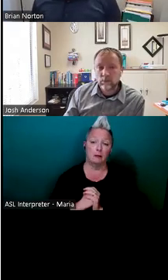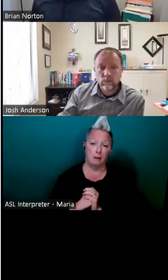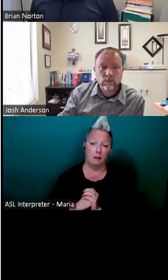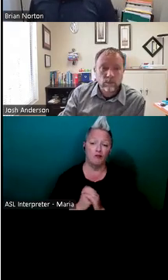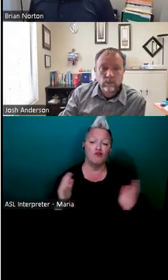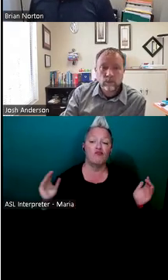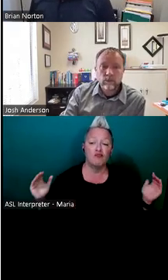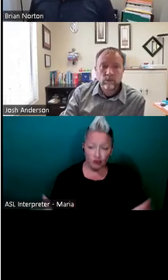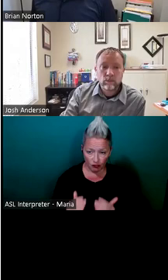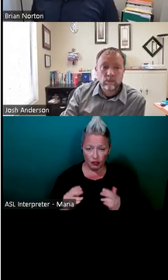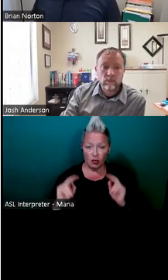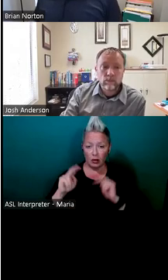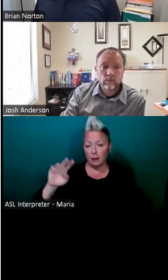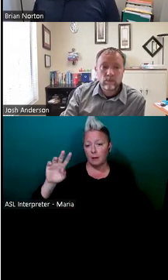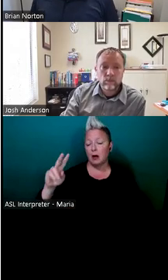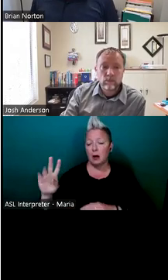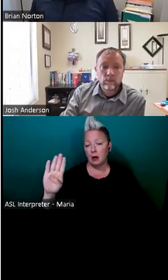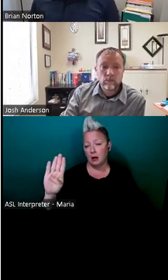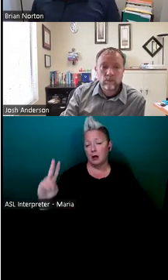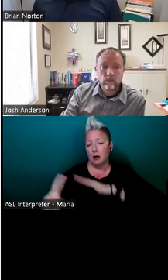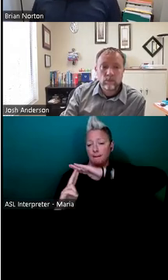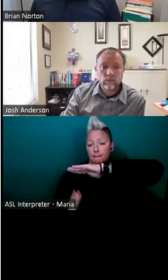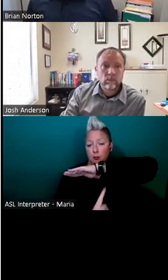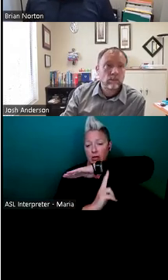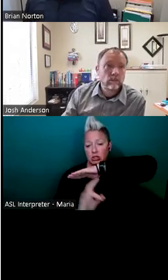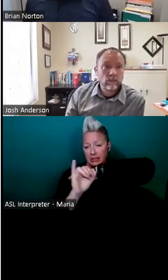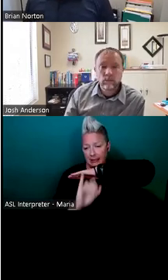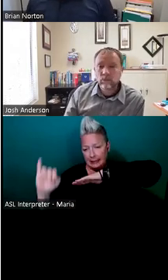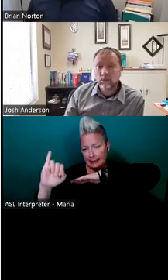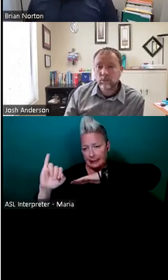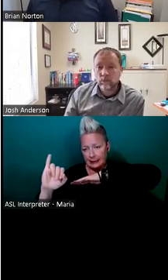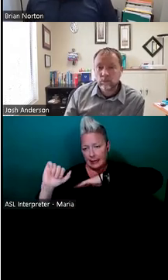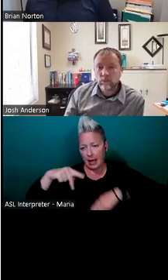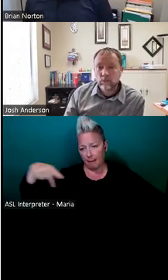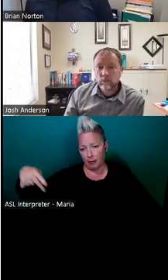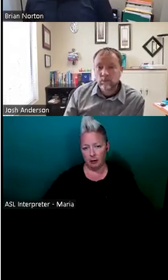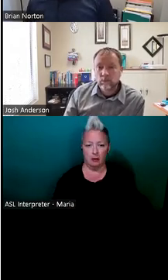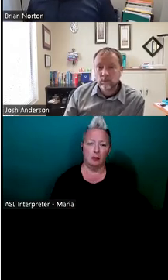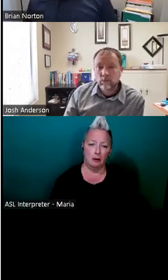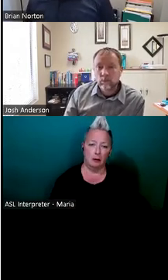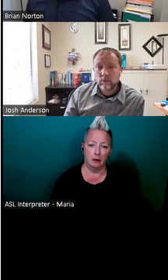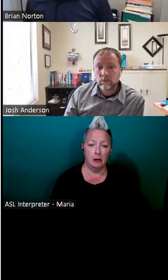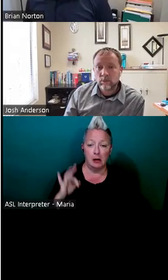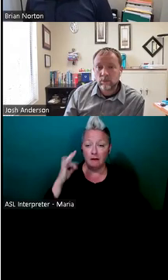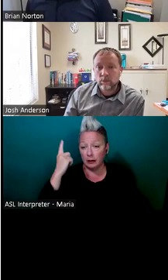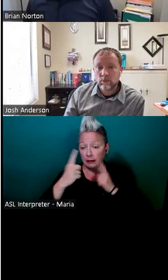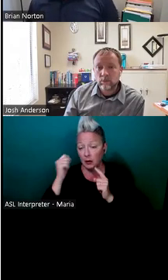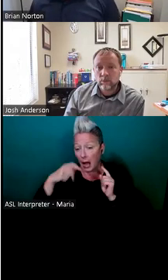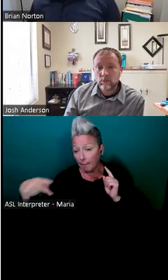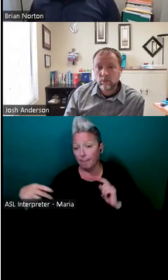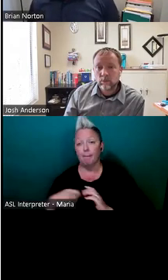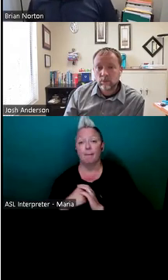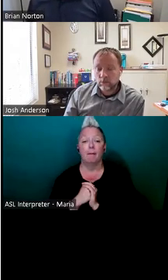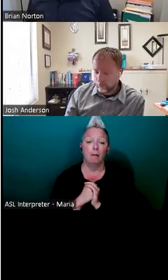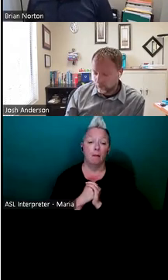you to look up Bridging Apps, um, as an option, um, to be able to look if you're, if you're considering an app or you're looking for an app that might work